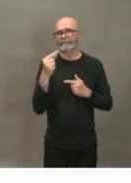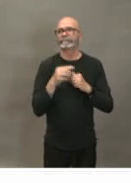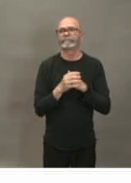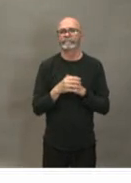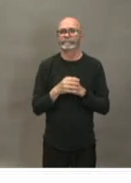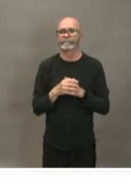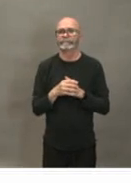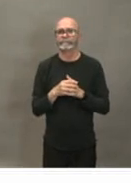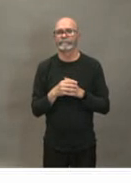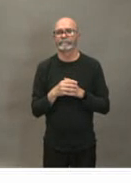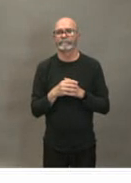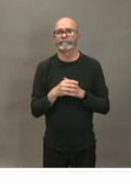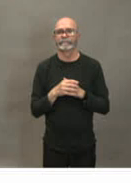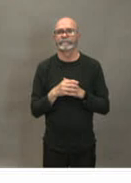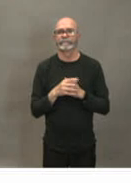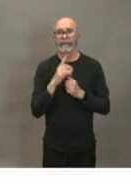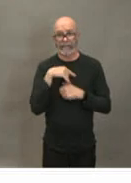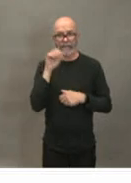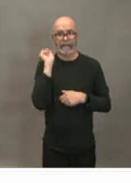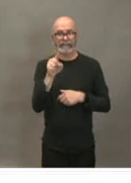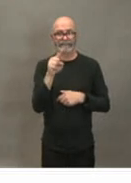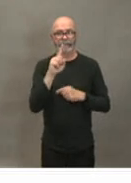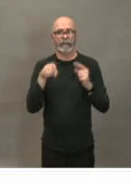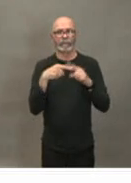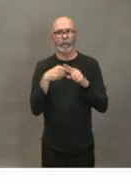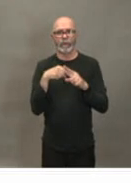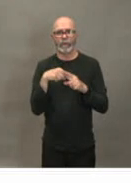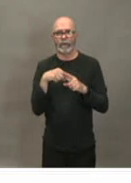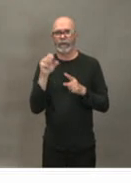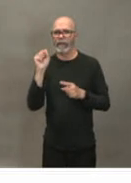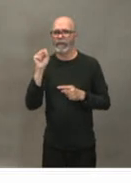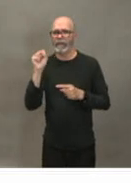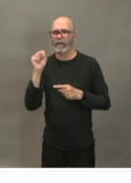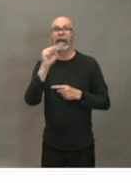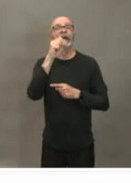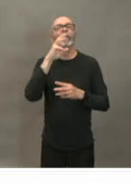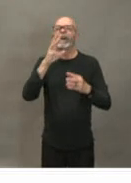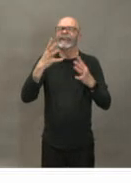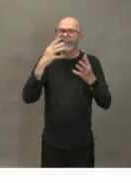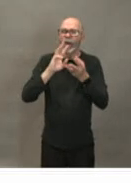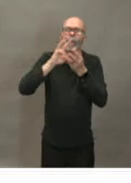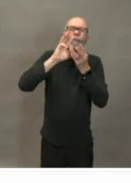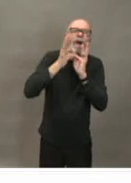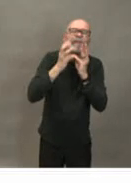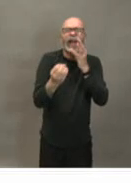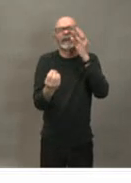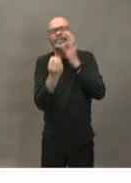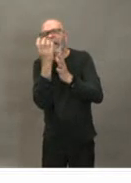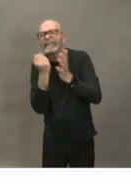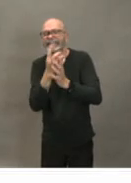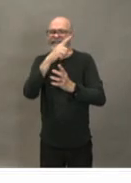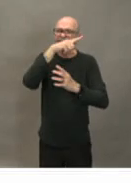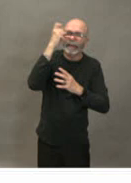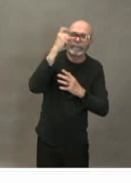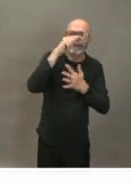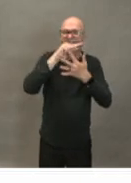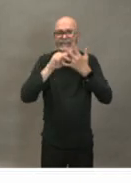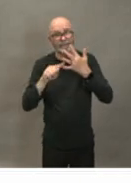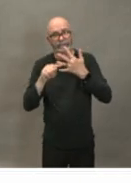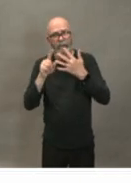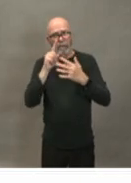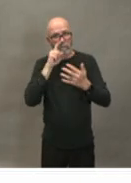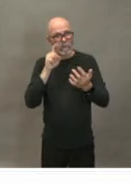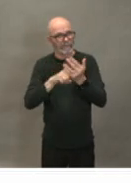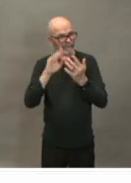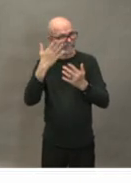the disease to be exacerbated by warmer spring weather or is it made worse by winter is there any correlation at all i think it's too early to tell we know in